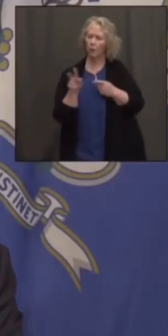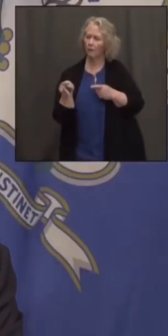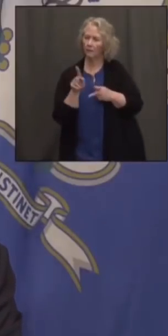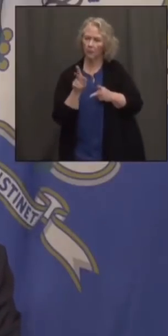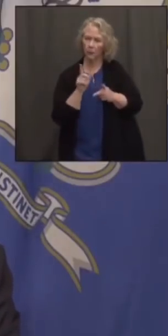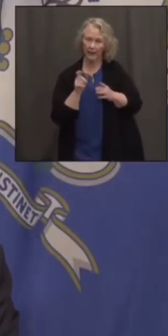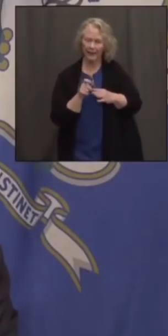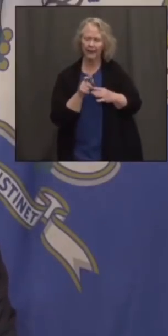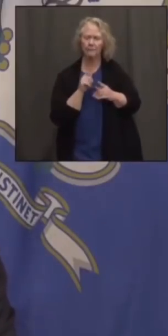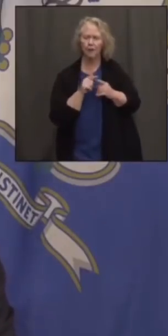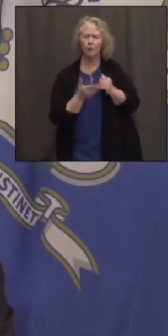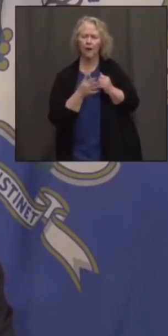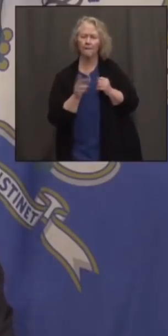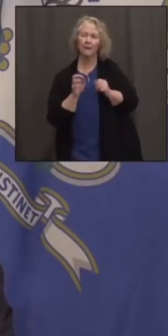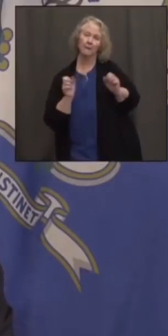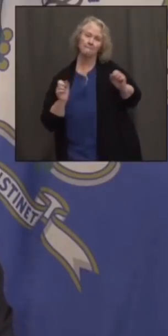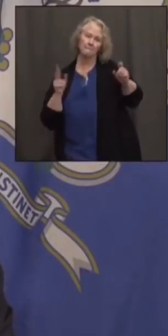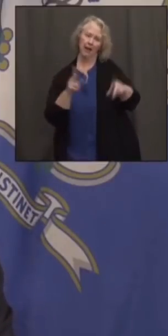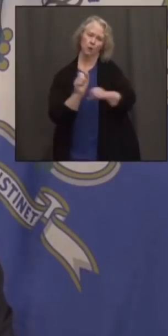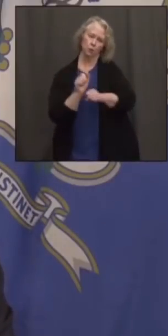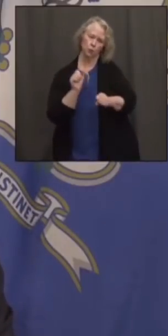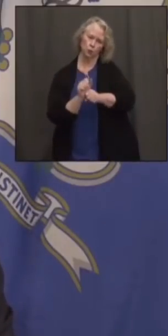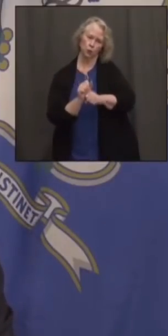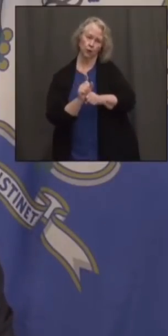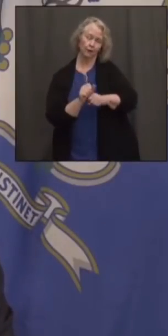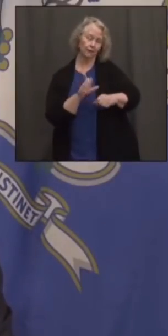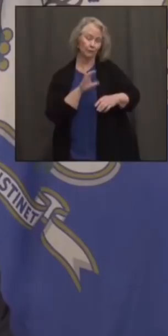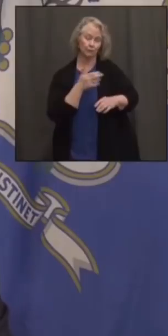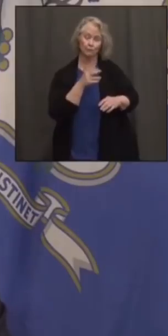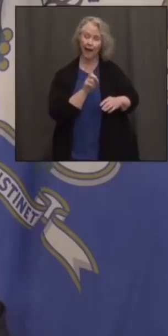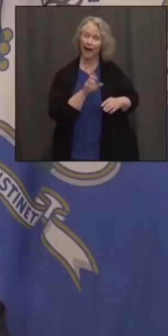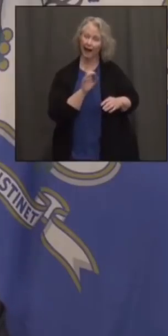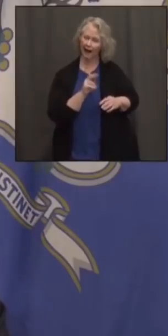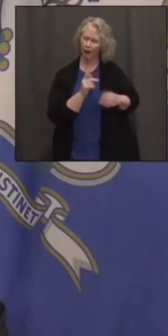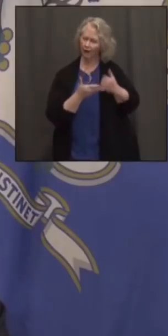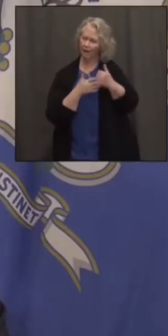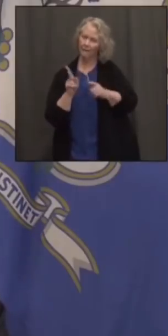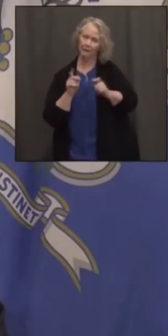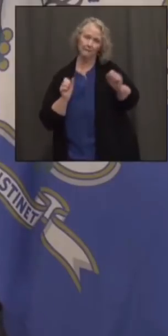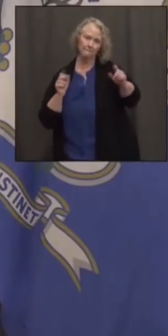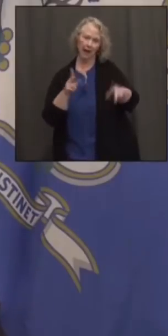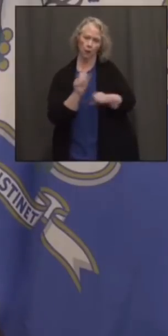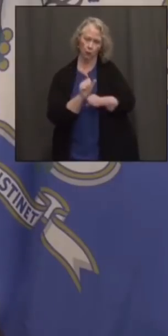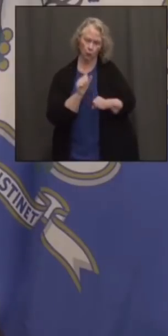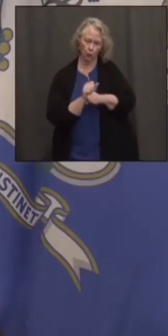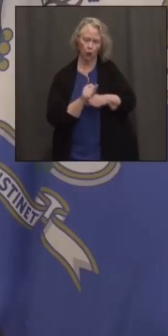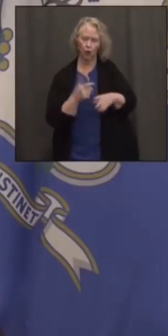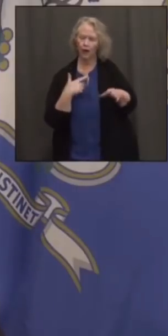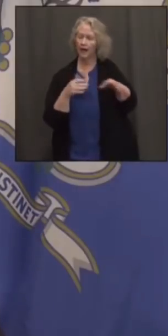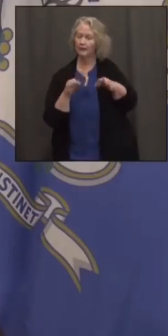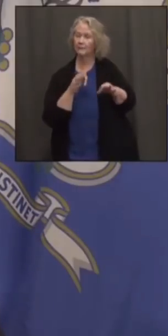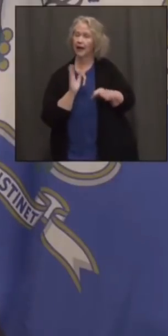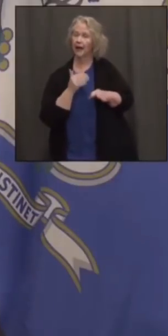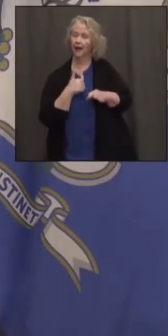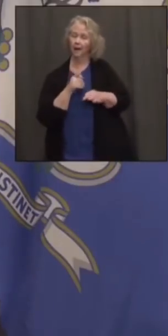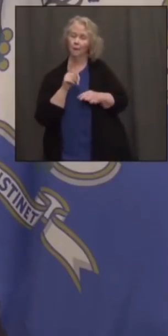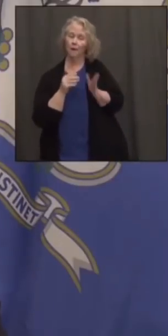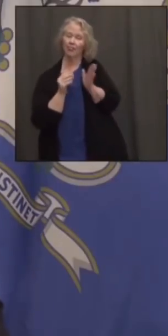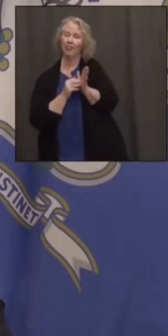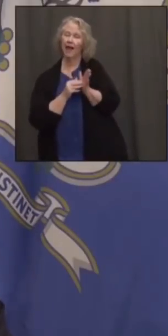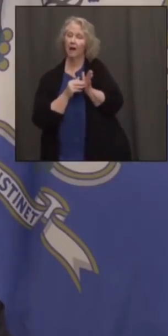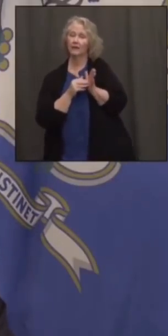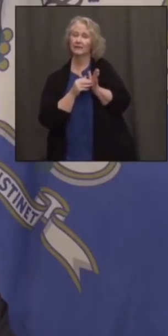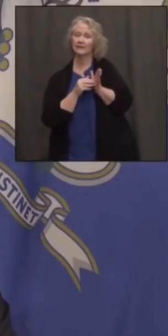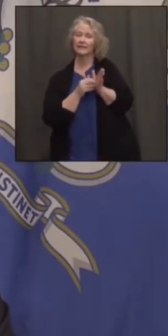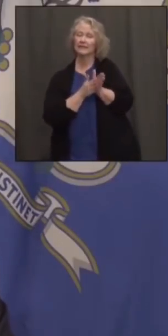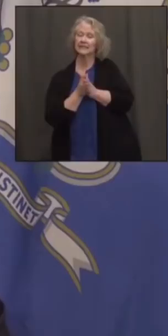how child care is also about getting people back to work. I told him about the $1,000 incentive bonus we have, and